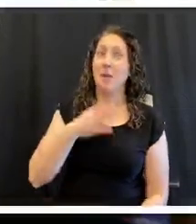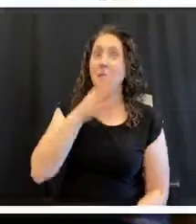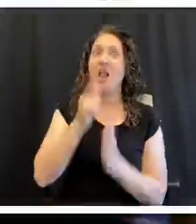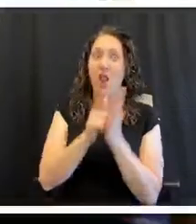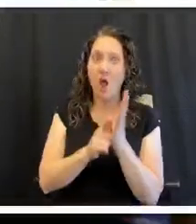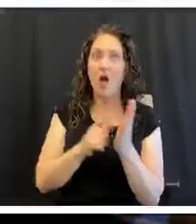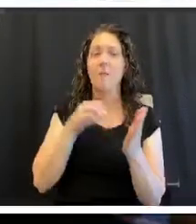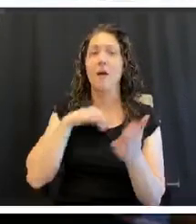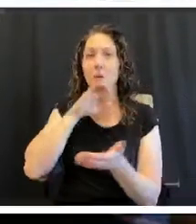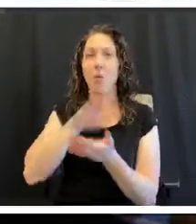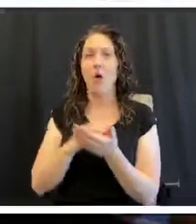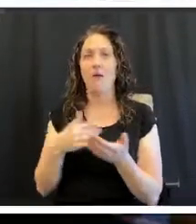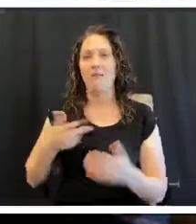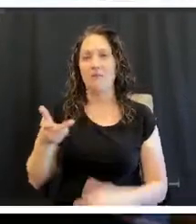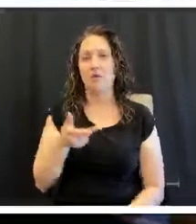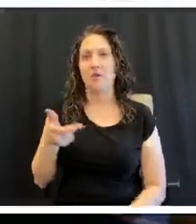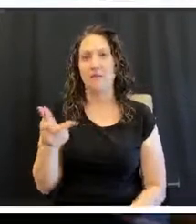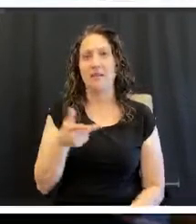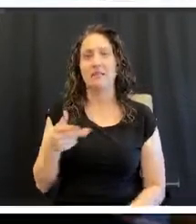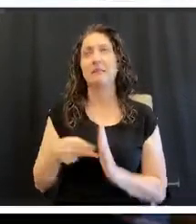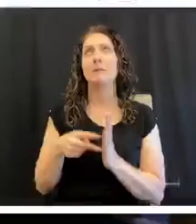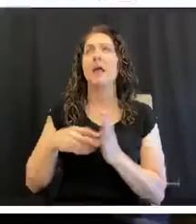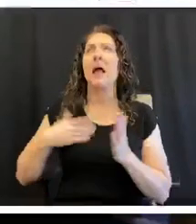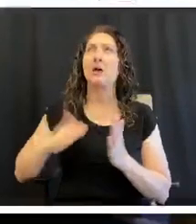wife, there's three of us, I've got to fix something.